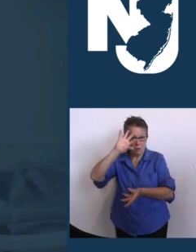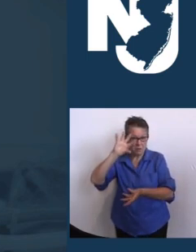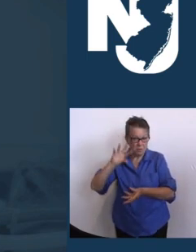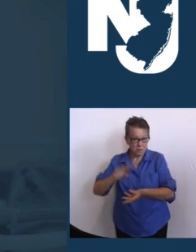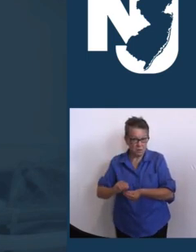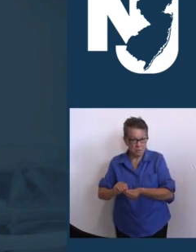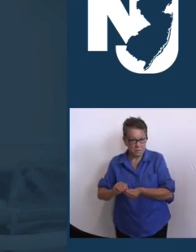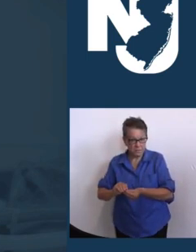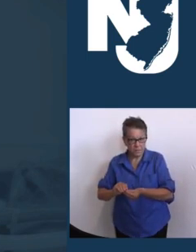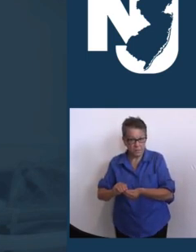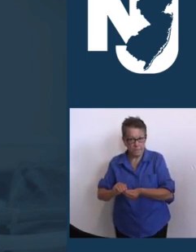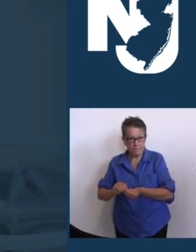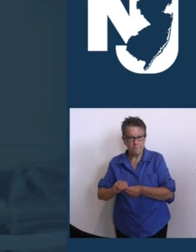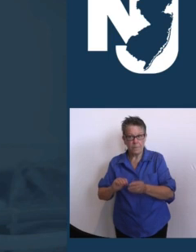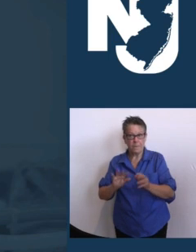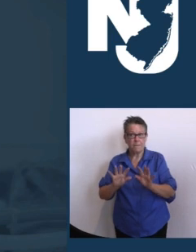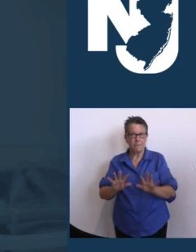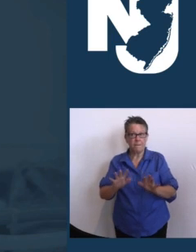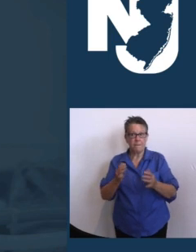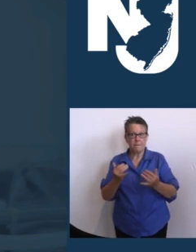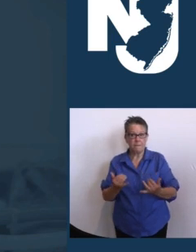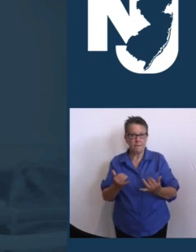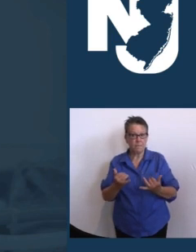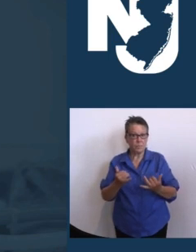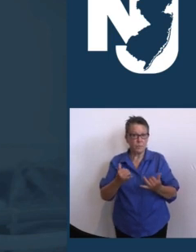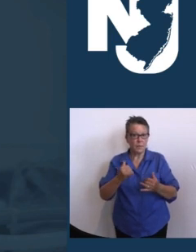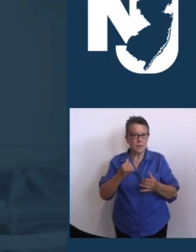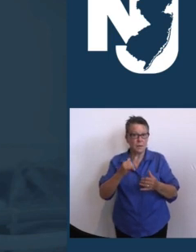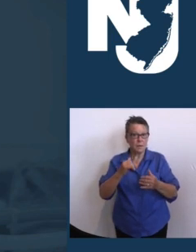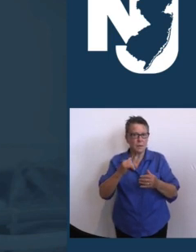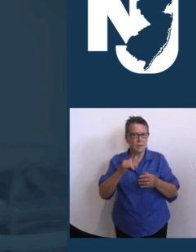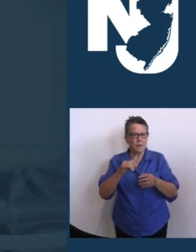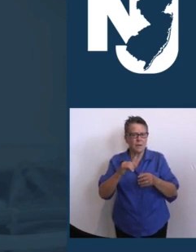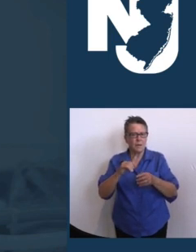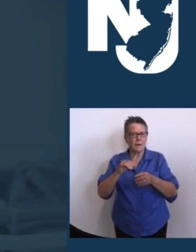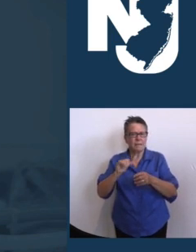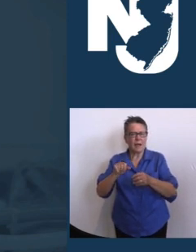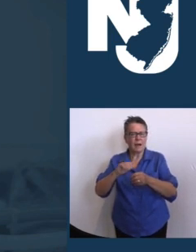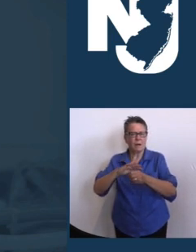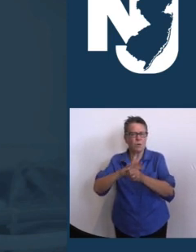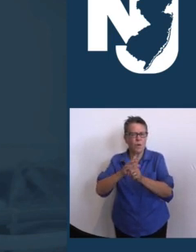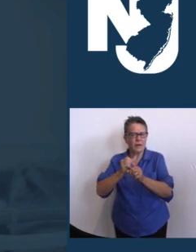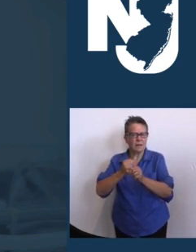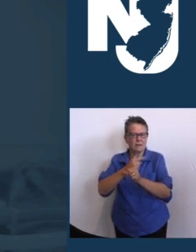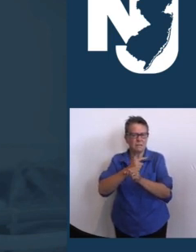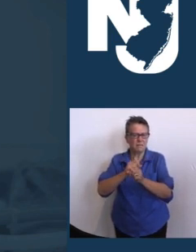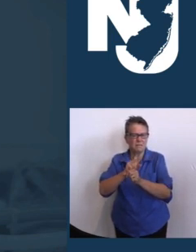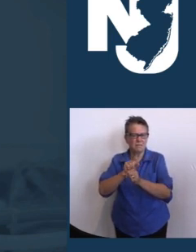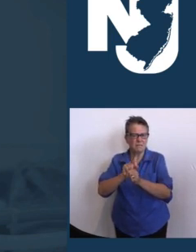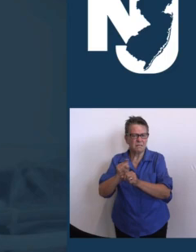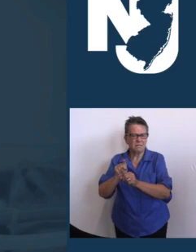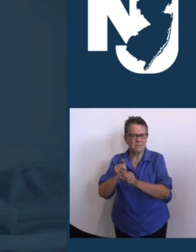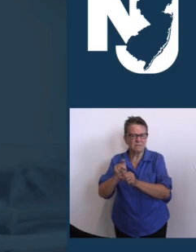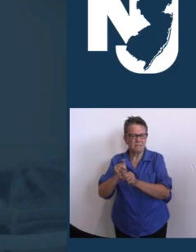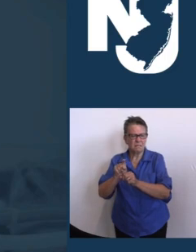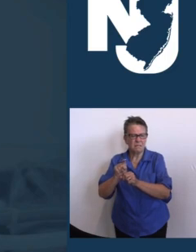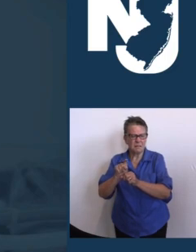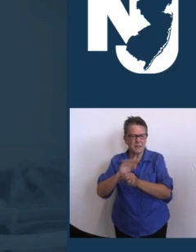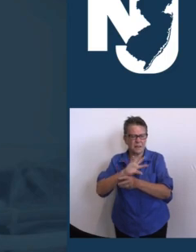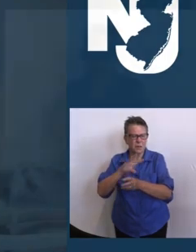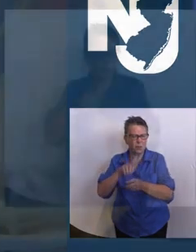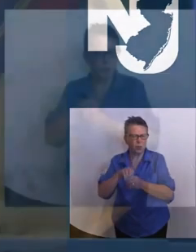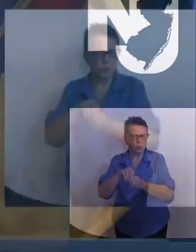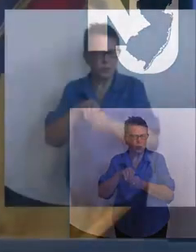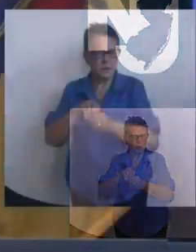So I'm not sure if Ed or Judy want to add any to that. Listen, in paramil, and we'll come back if we need to correct the record.